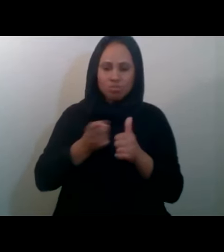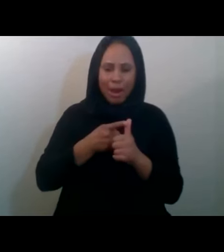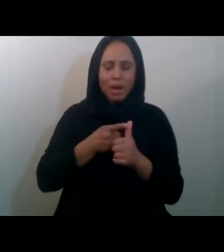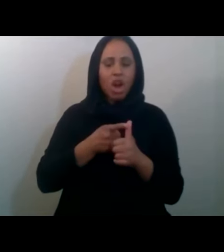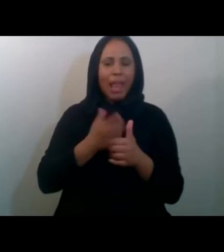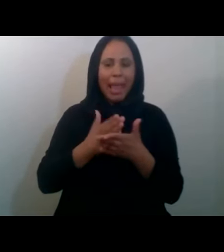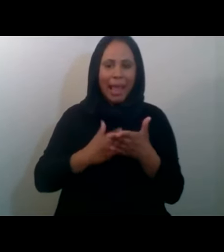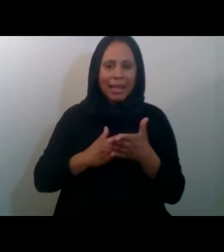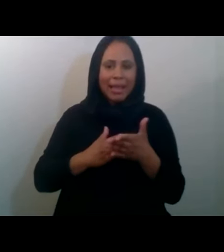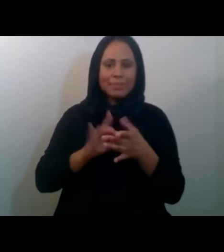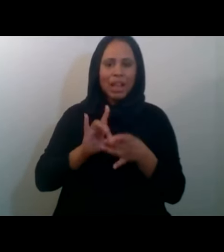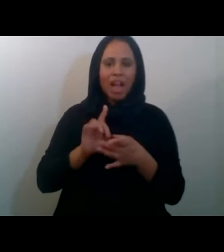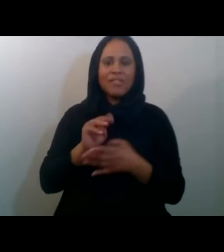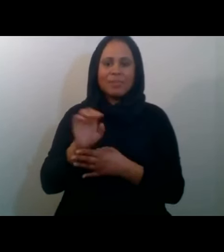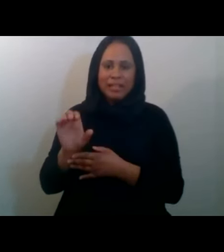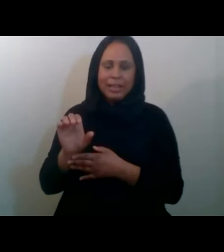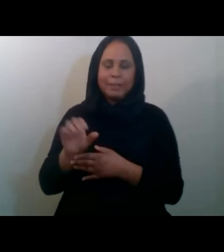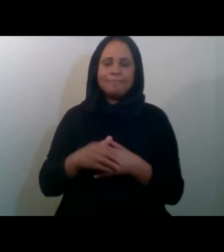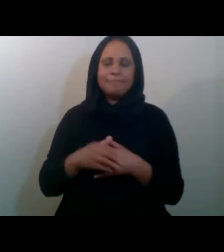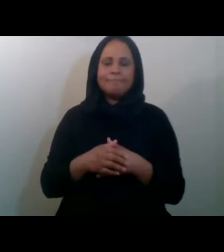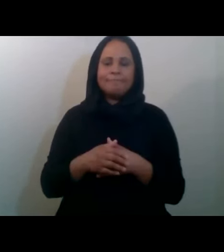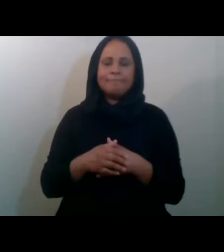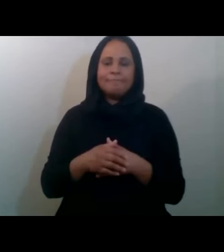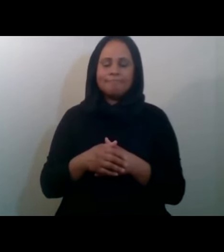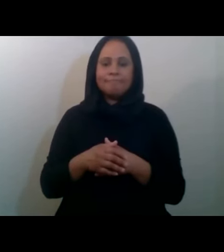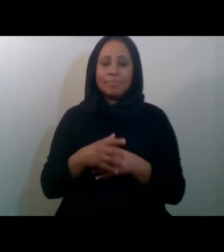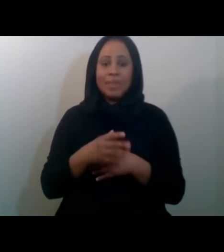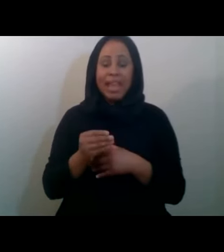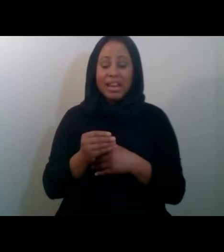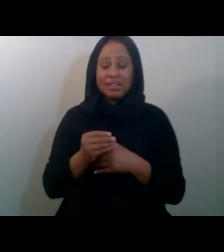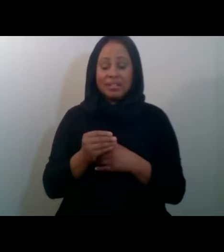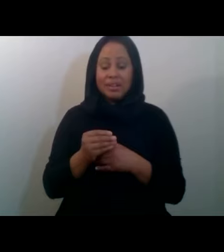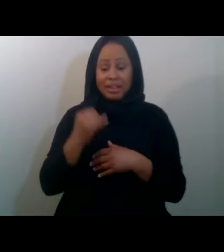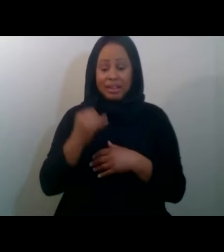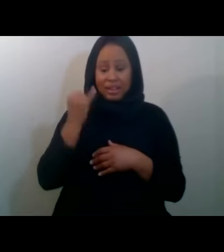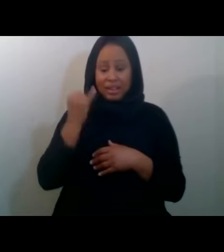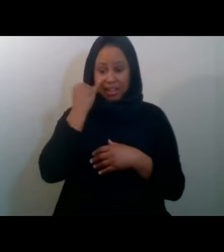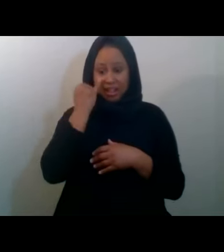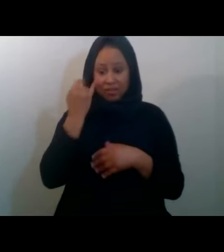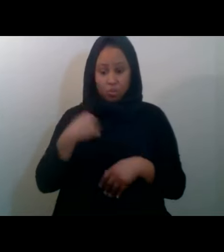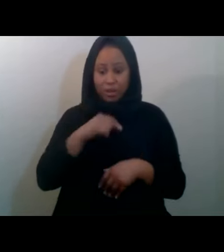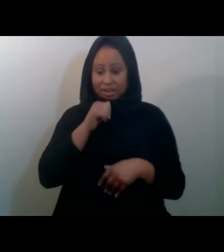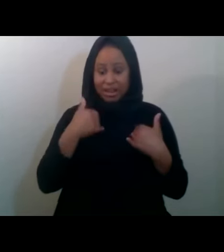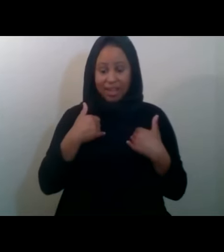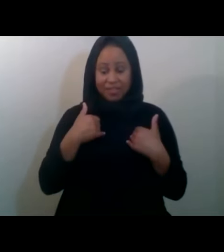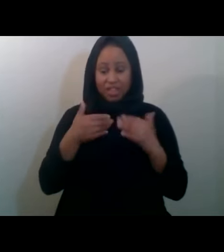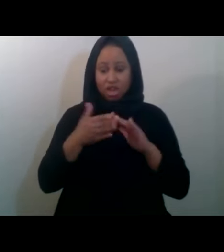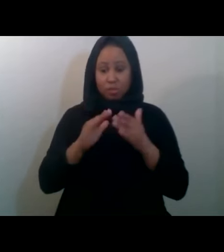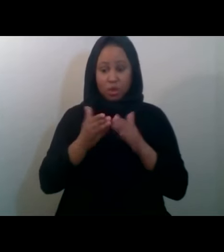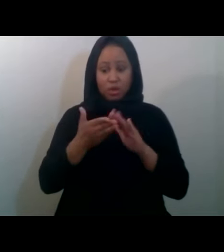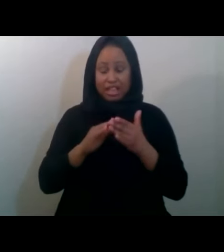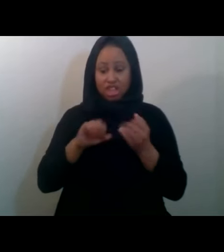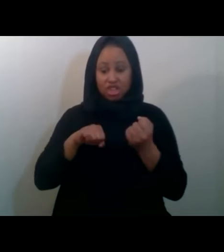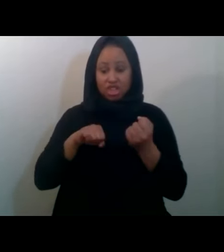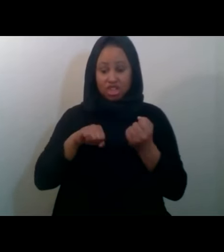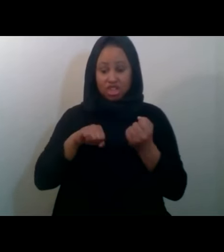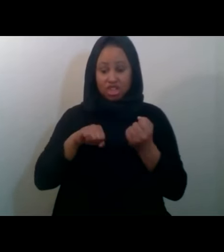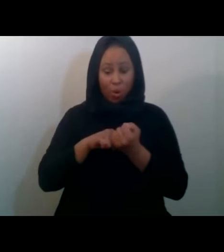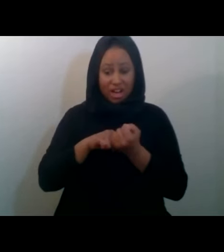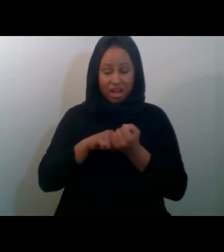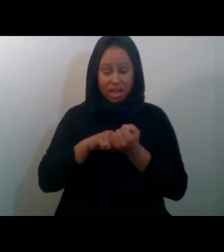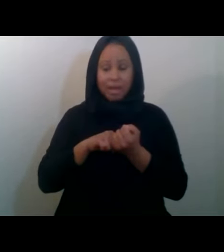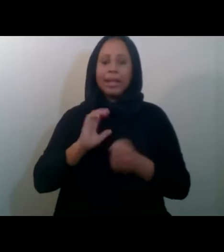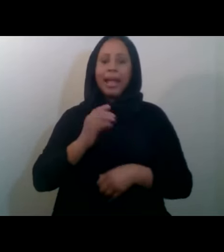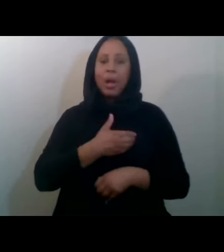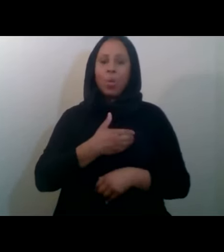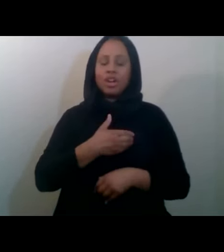MCC. And without our community behind us in these donations, our COVID response